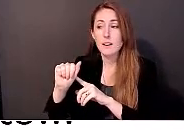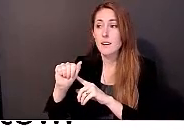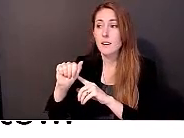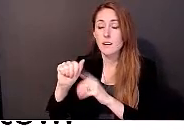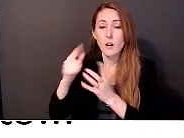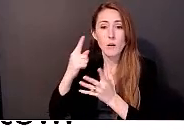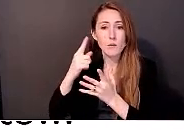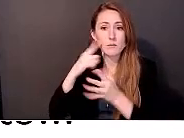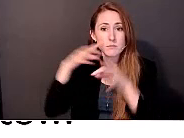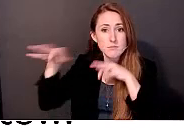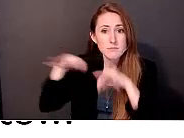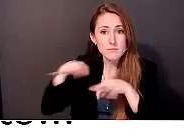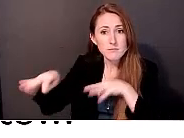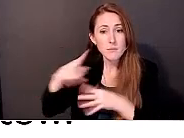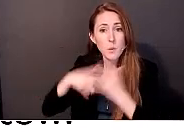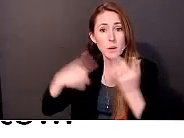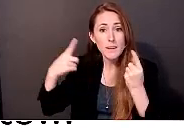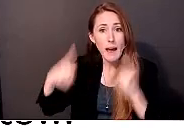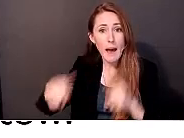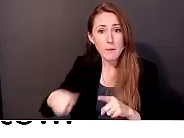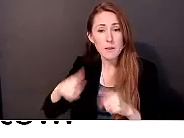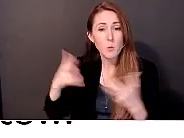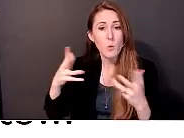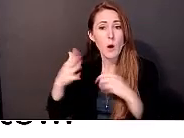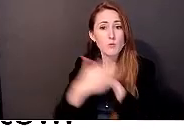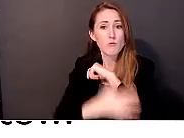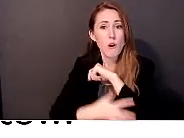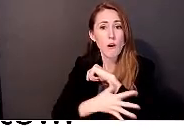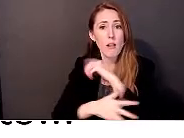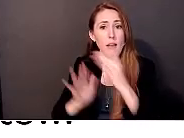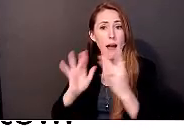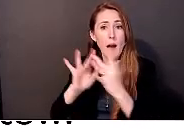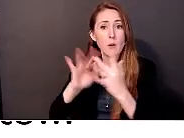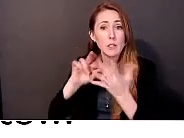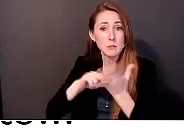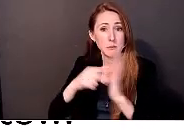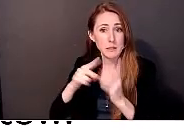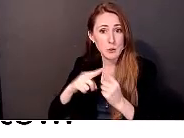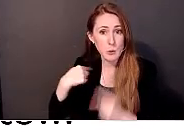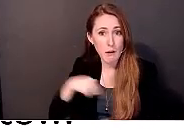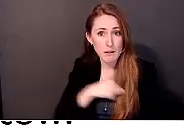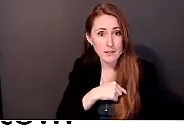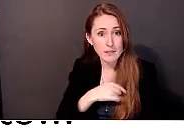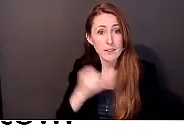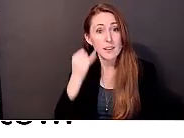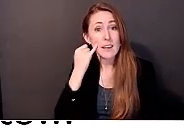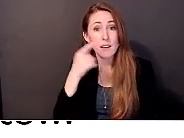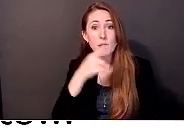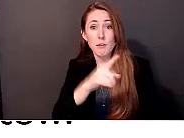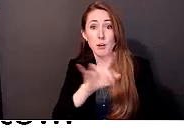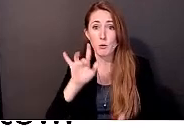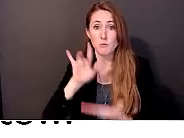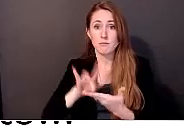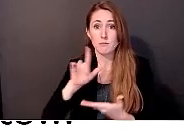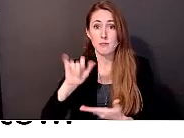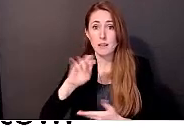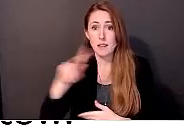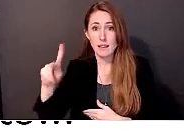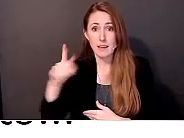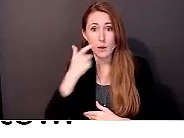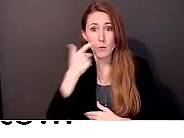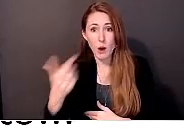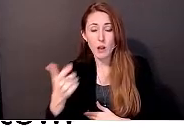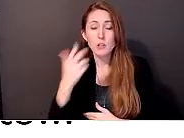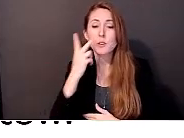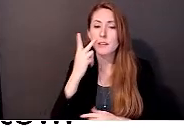our, you know, what rural outreach is to us. If you click on the PhotoVoice evaluation, you'll see that, uh, Lily and Raina